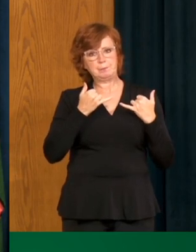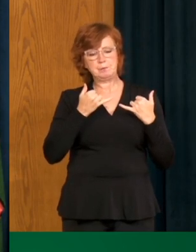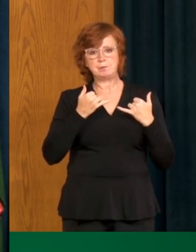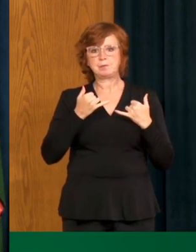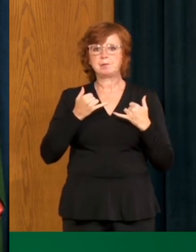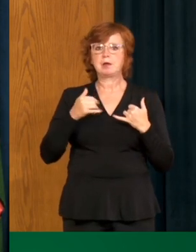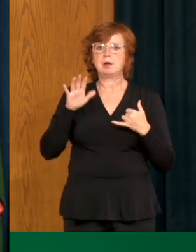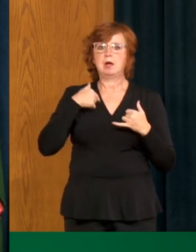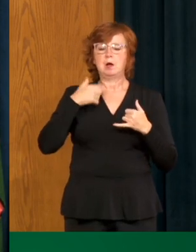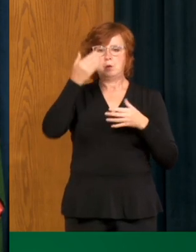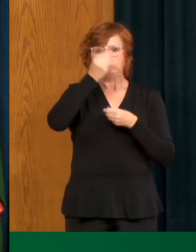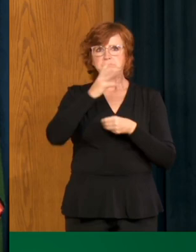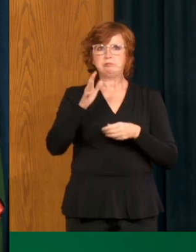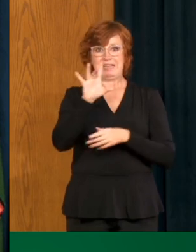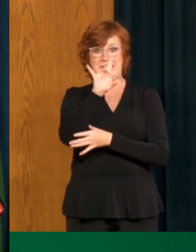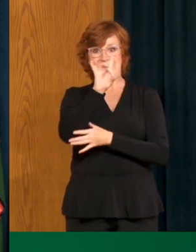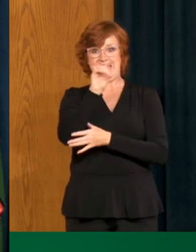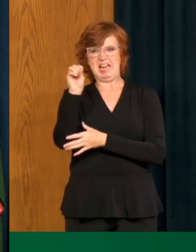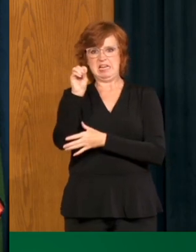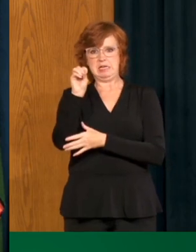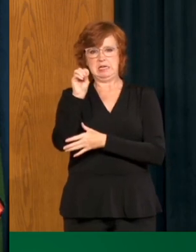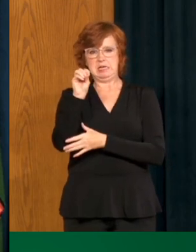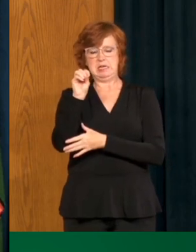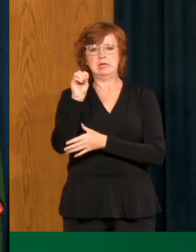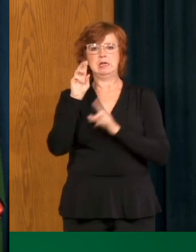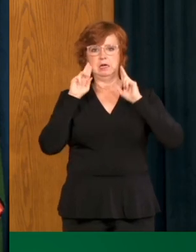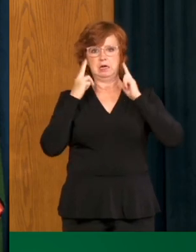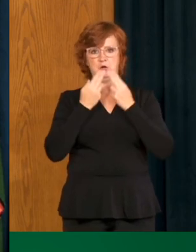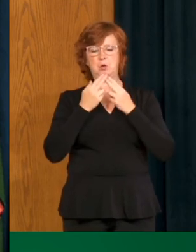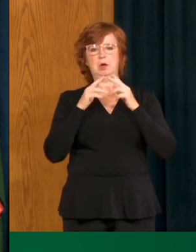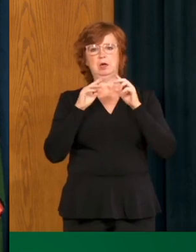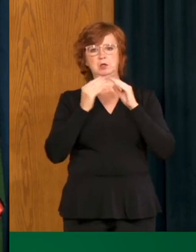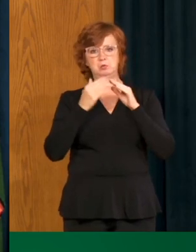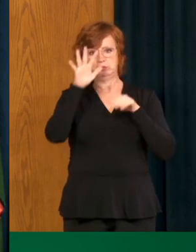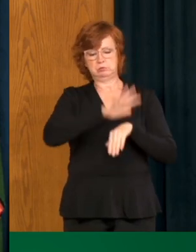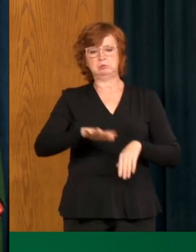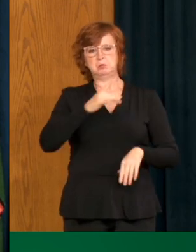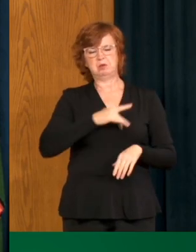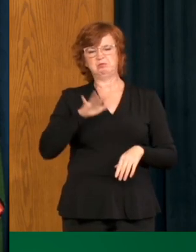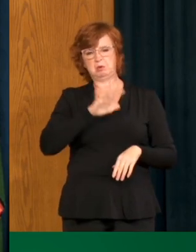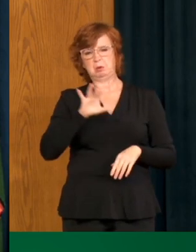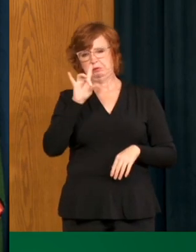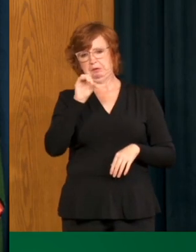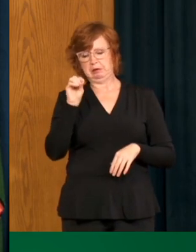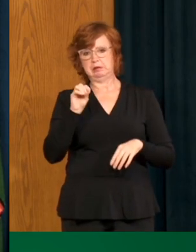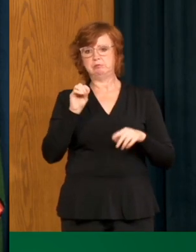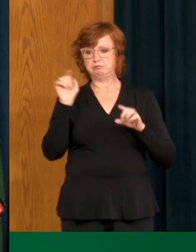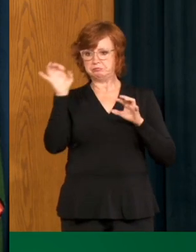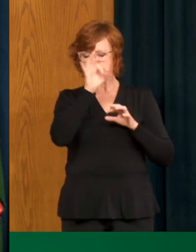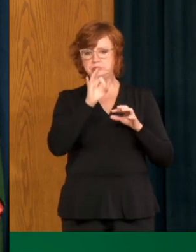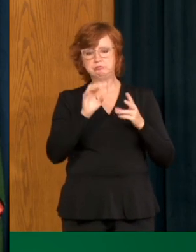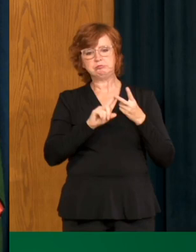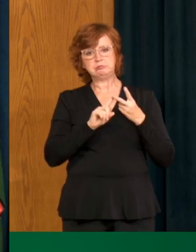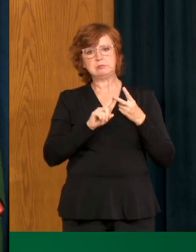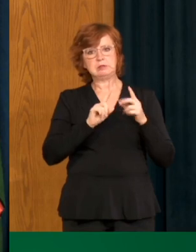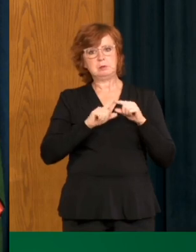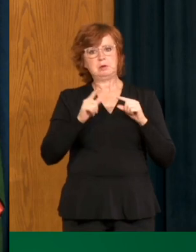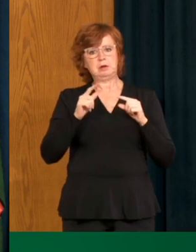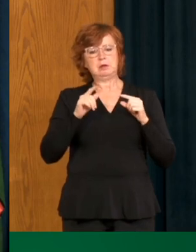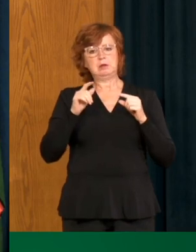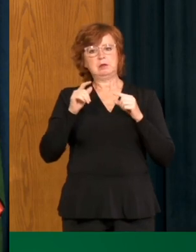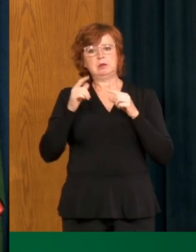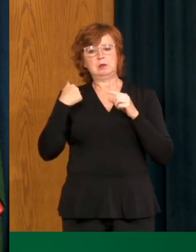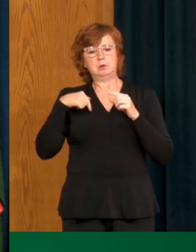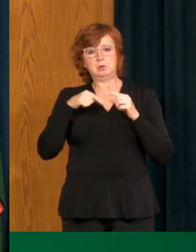across this province our province saskatchewan has been very successful in reducing the spread of covet 19 because we all